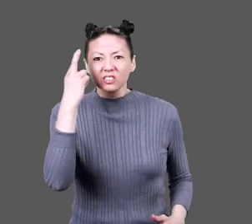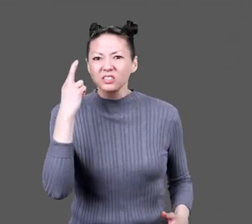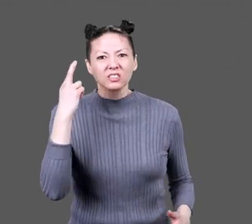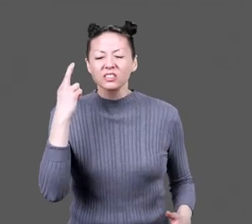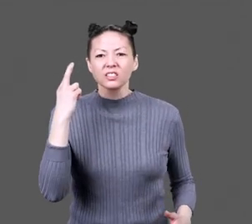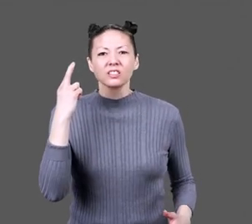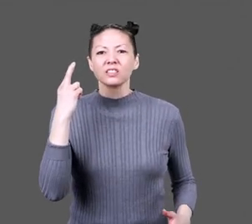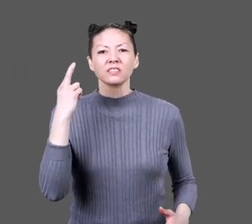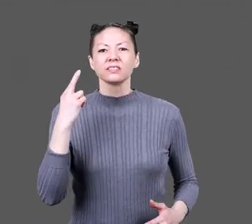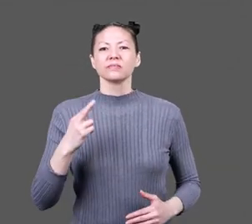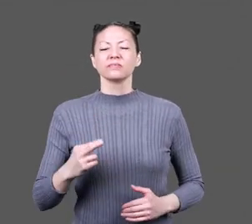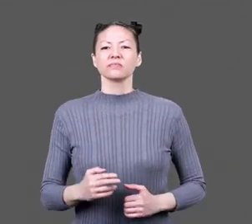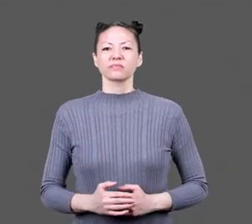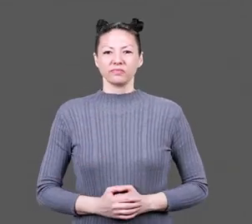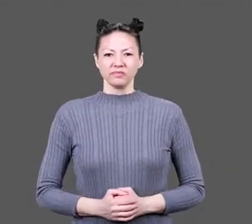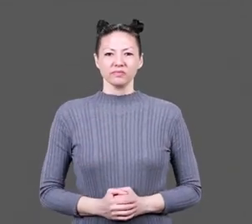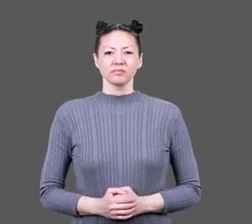citizens without cause.